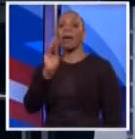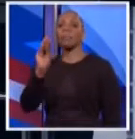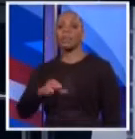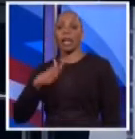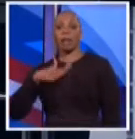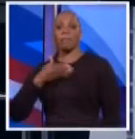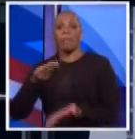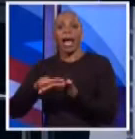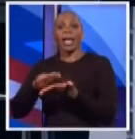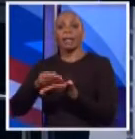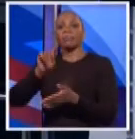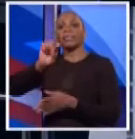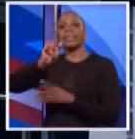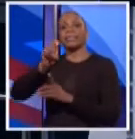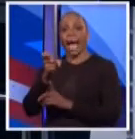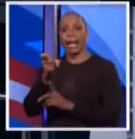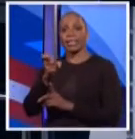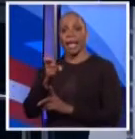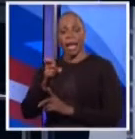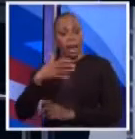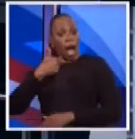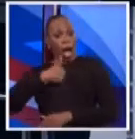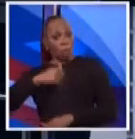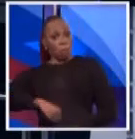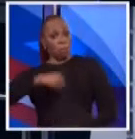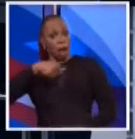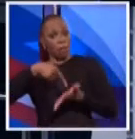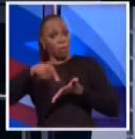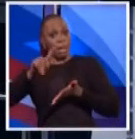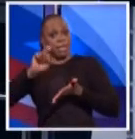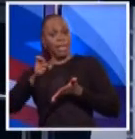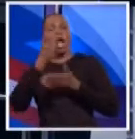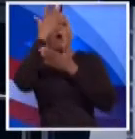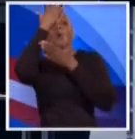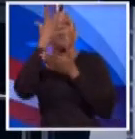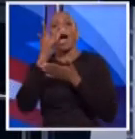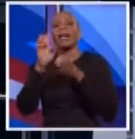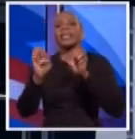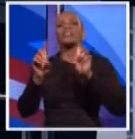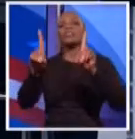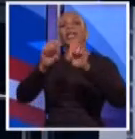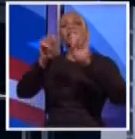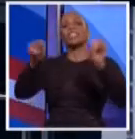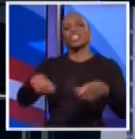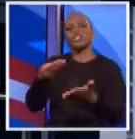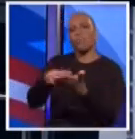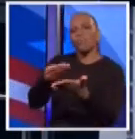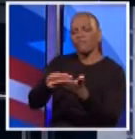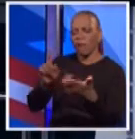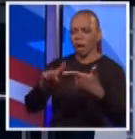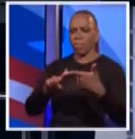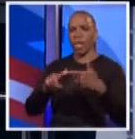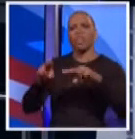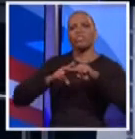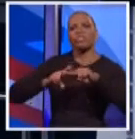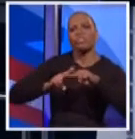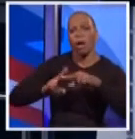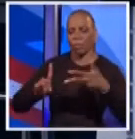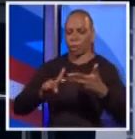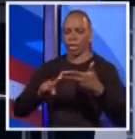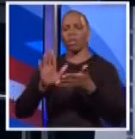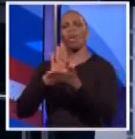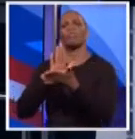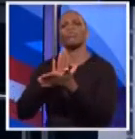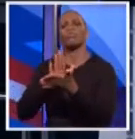income in taxes. Now, Scott, I'm proud to pay those taxes because it funds the educational system, our subways, our schools. But I paid 49%.